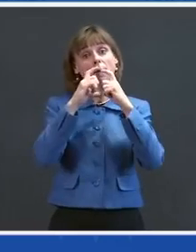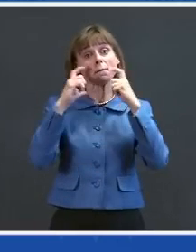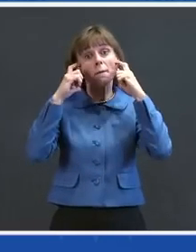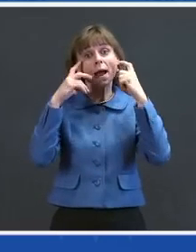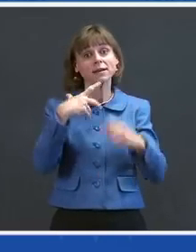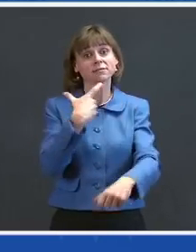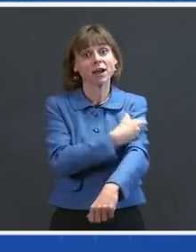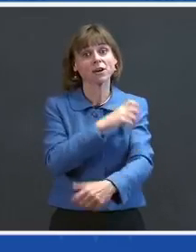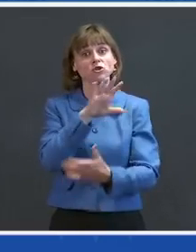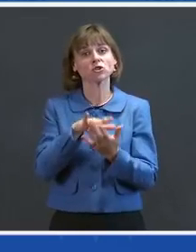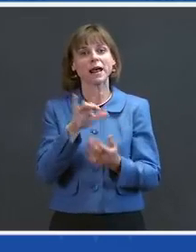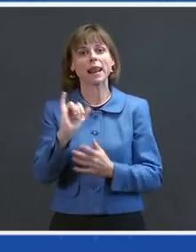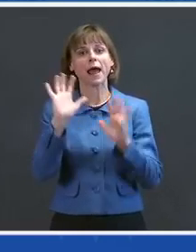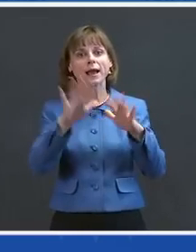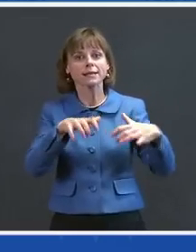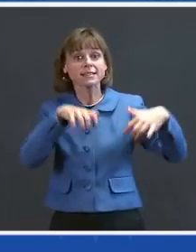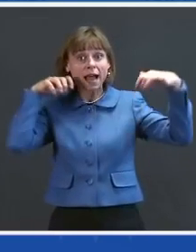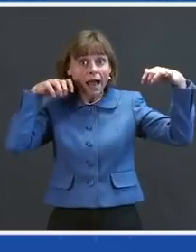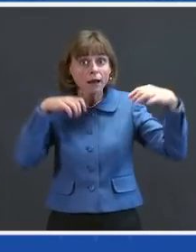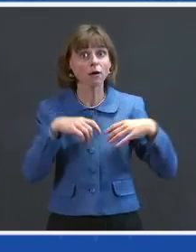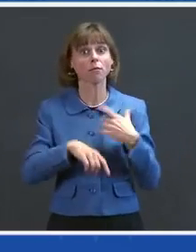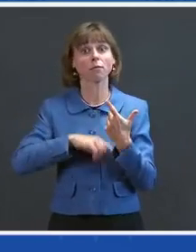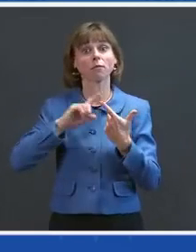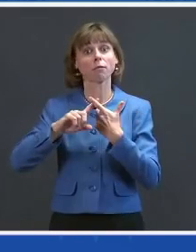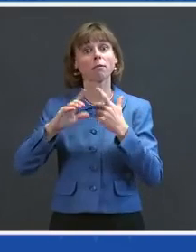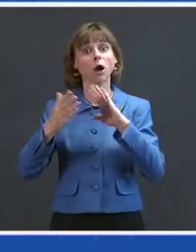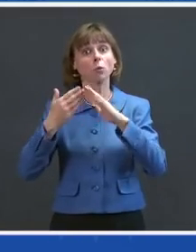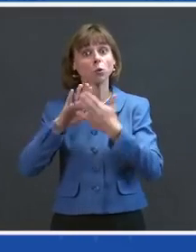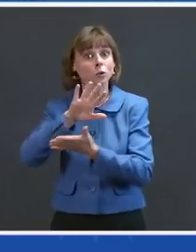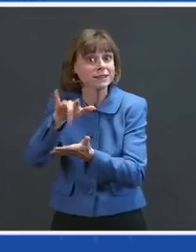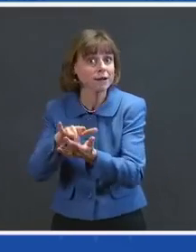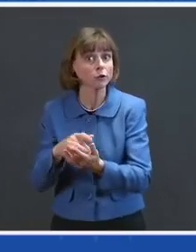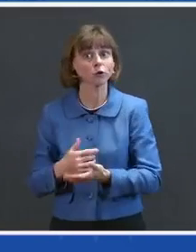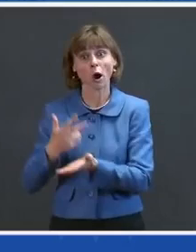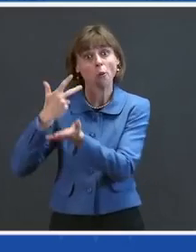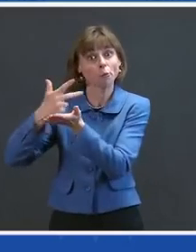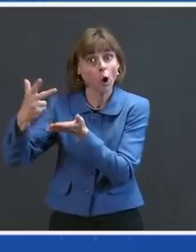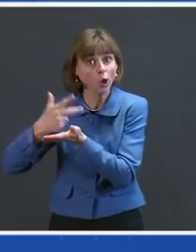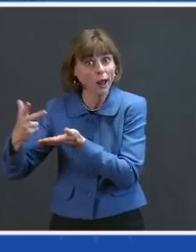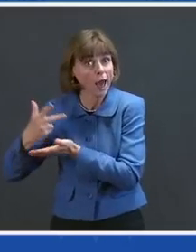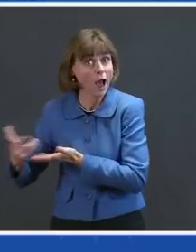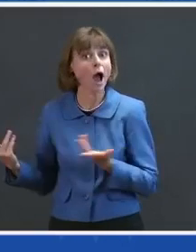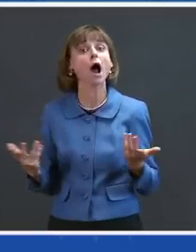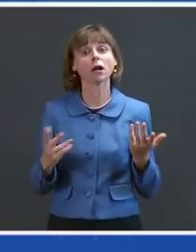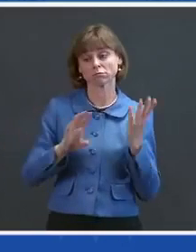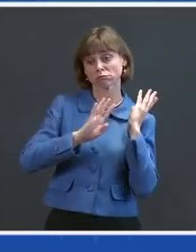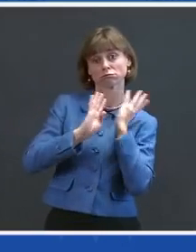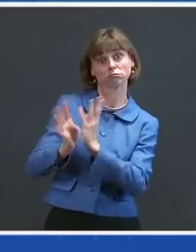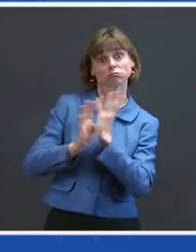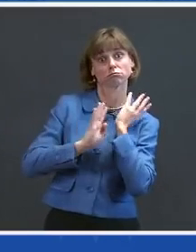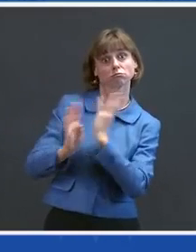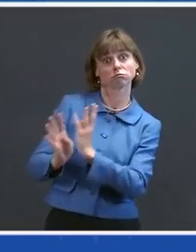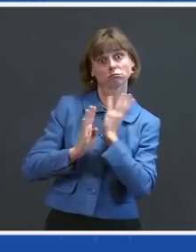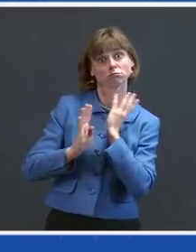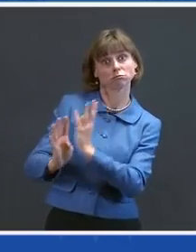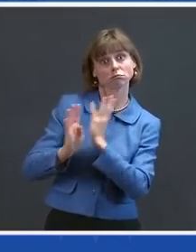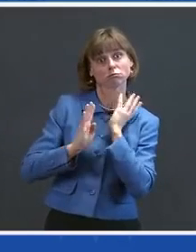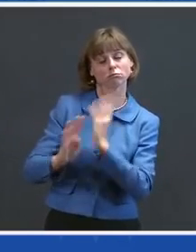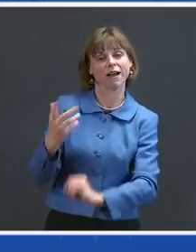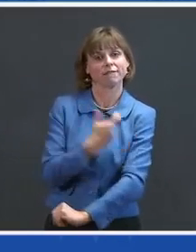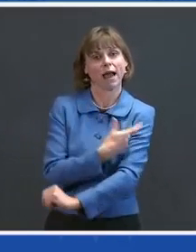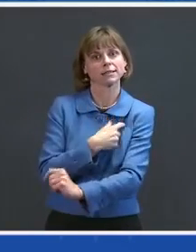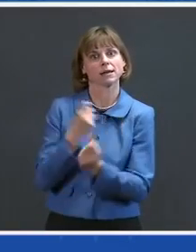like stadiums, community centers, parking lots that vaccinate thousands of people per day.